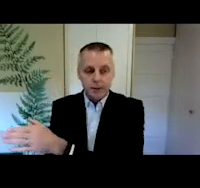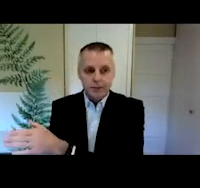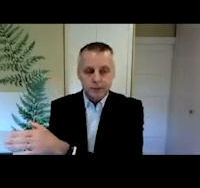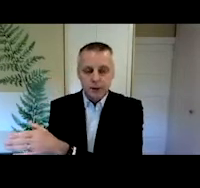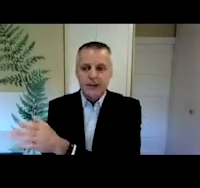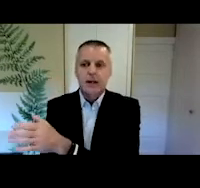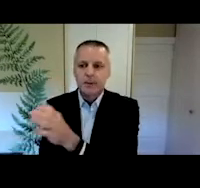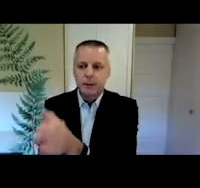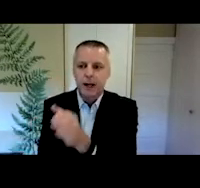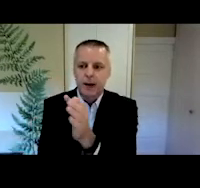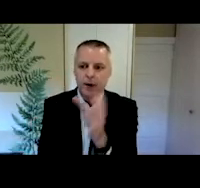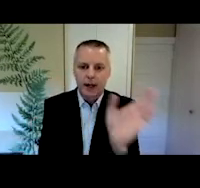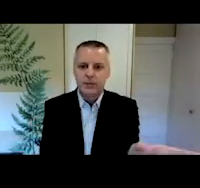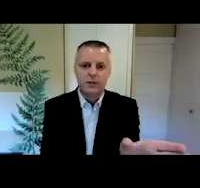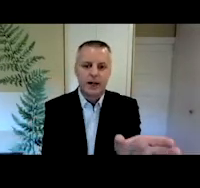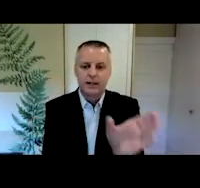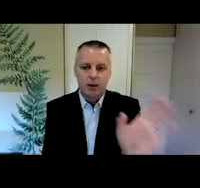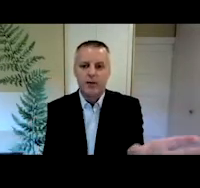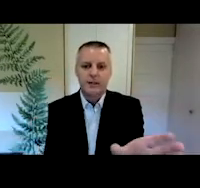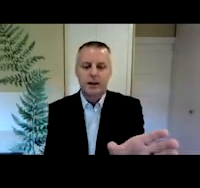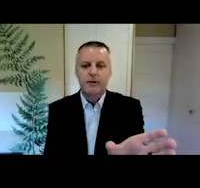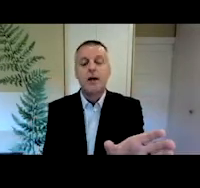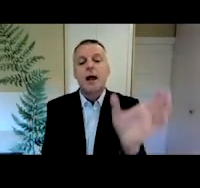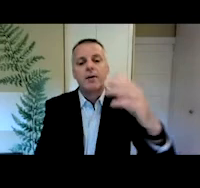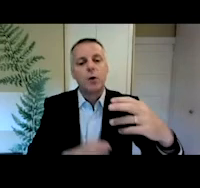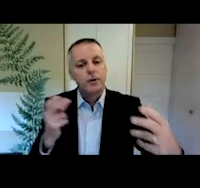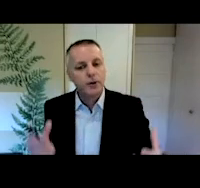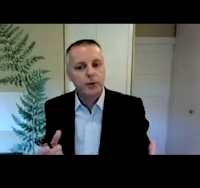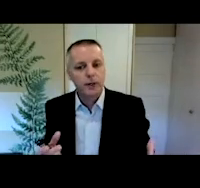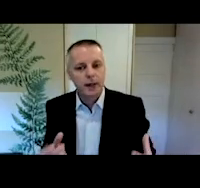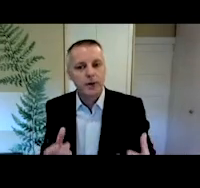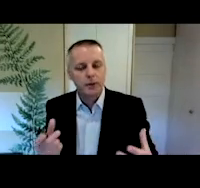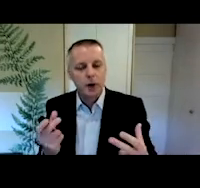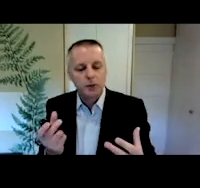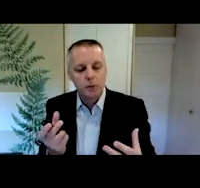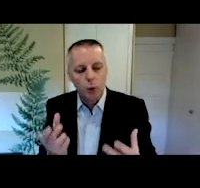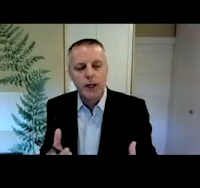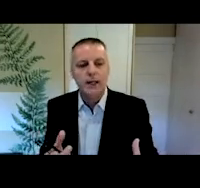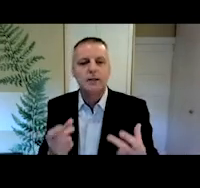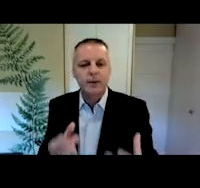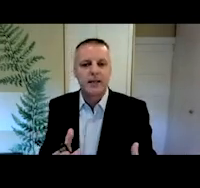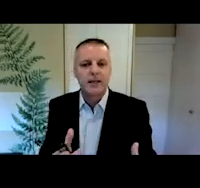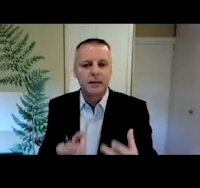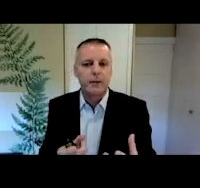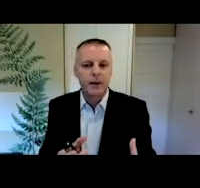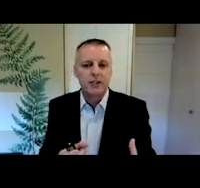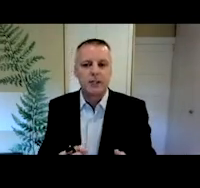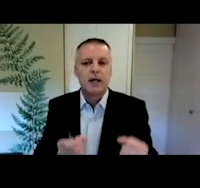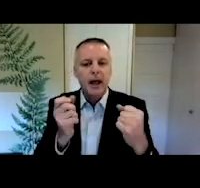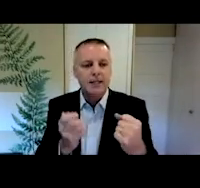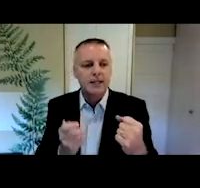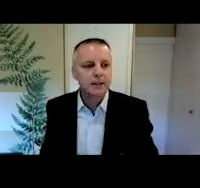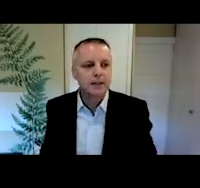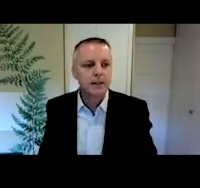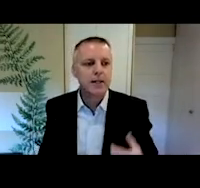writer has time to plan, organize, revise it, all this stuff. And in one, they're doing that. They're, they're working to present the information